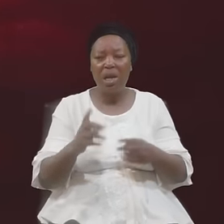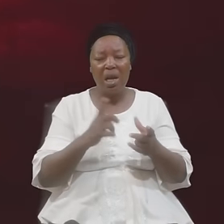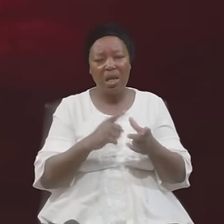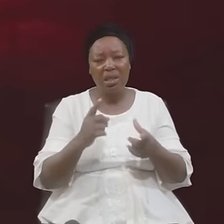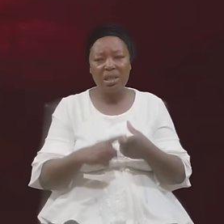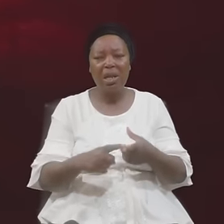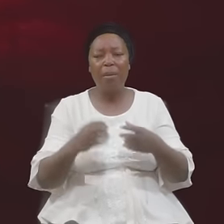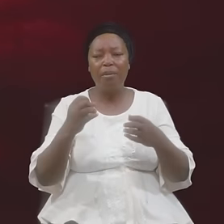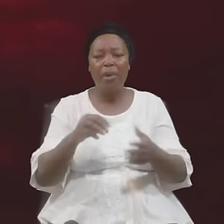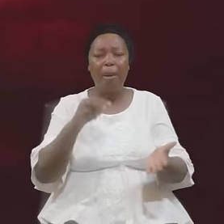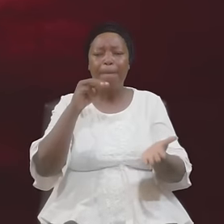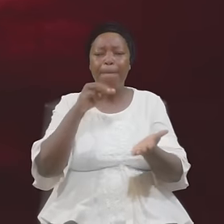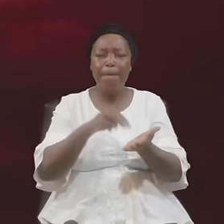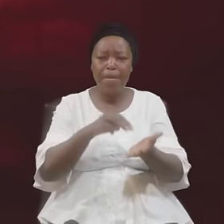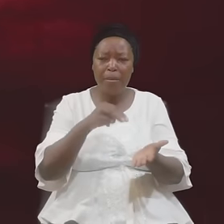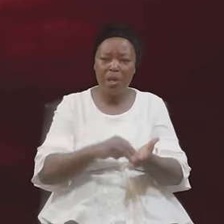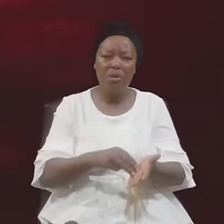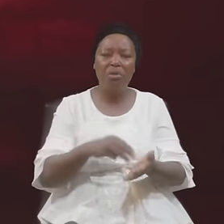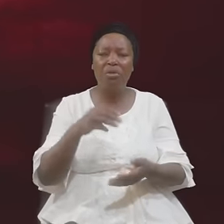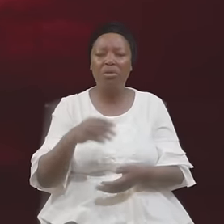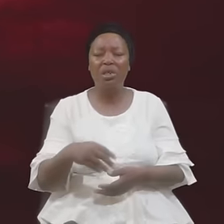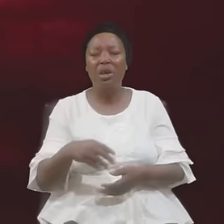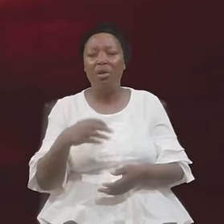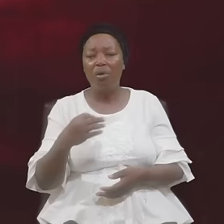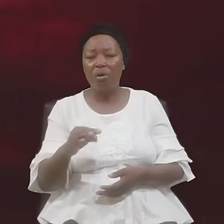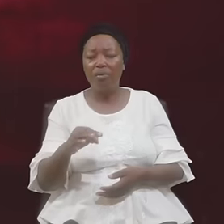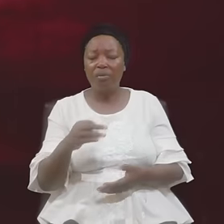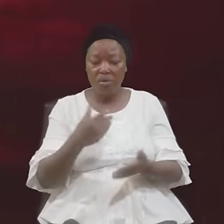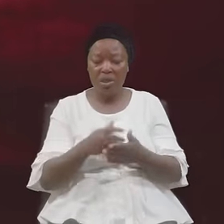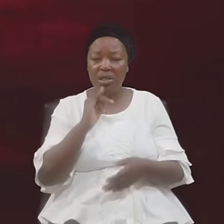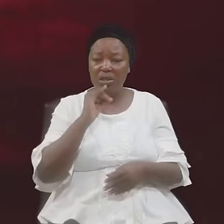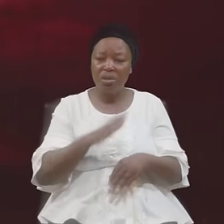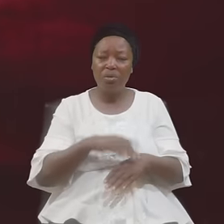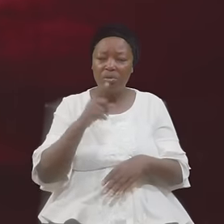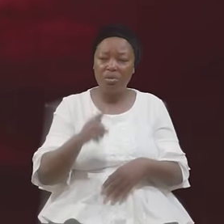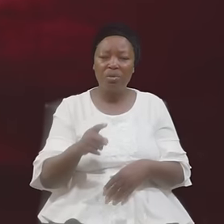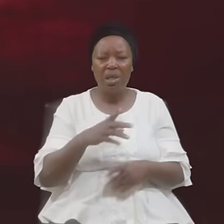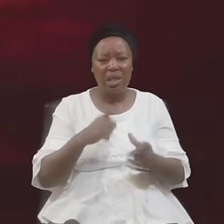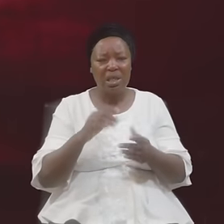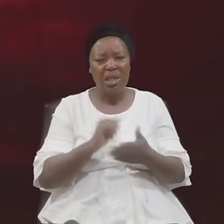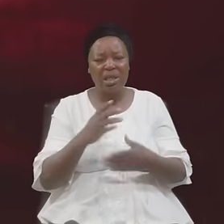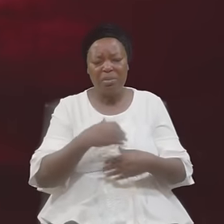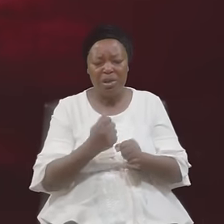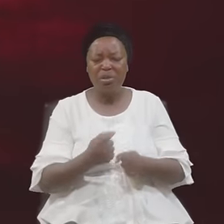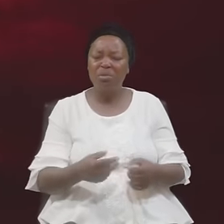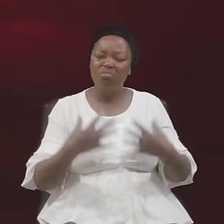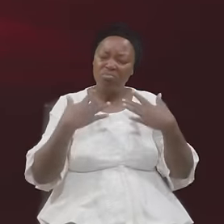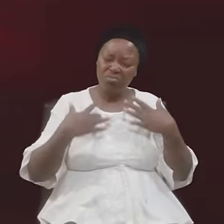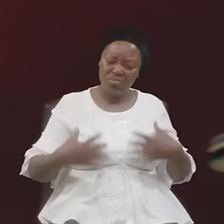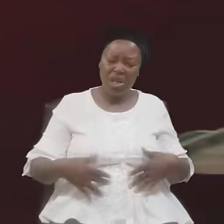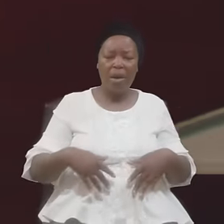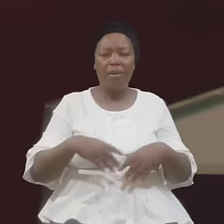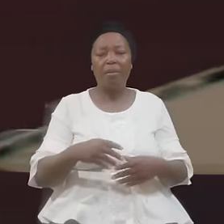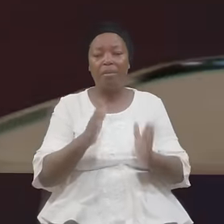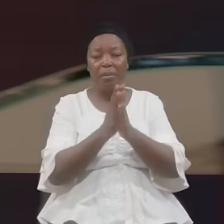Millions Of Accurances A Debt On You And It Sway You Down Prayer Warrior Prayer Warrior